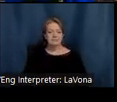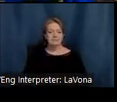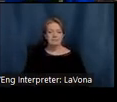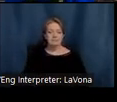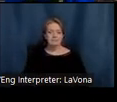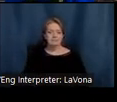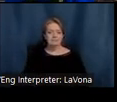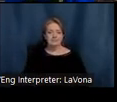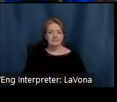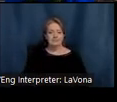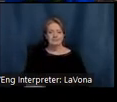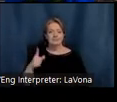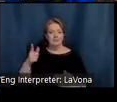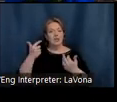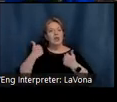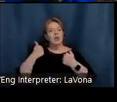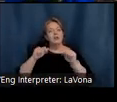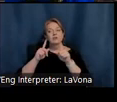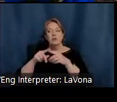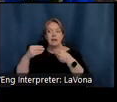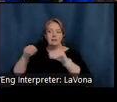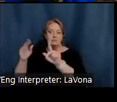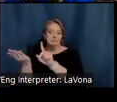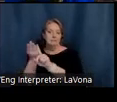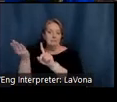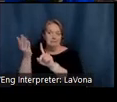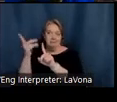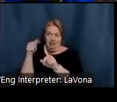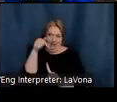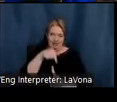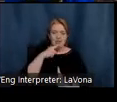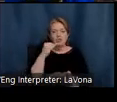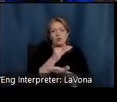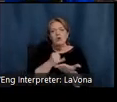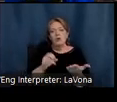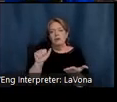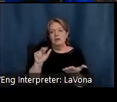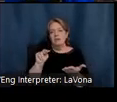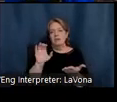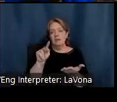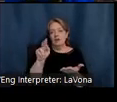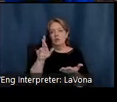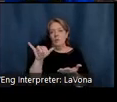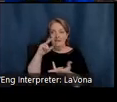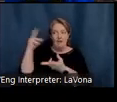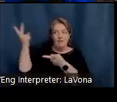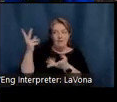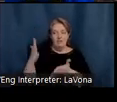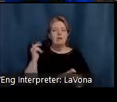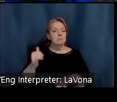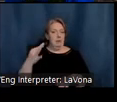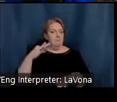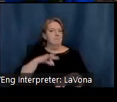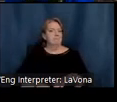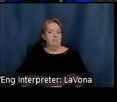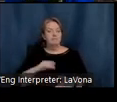efforts of the site, being an art sanctuary for visitors, paid off because in 1921,